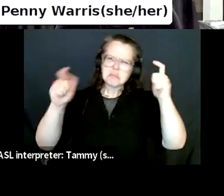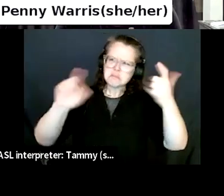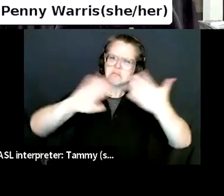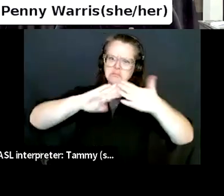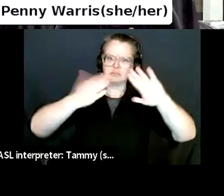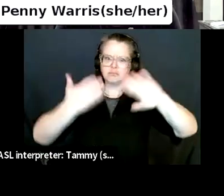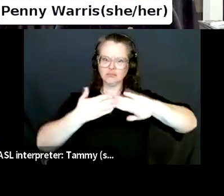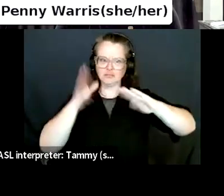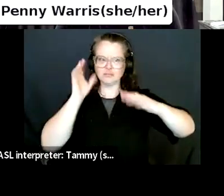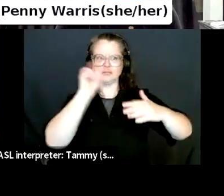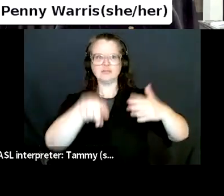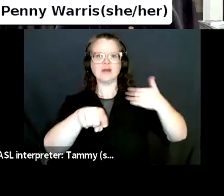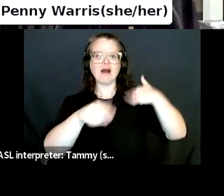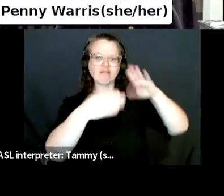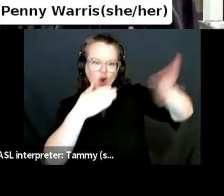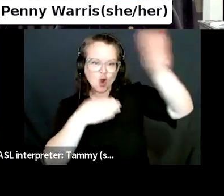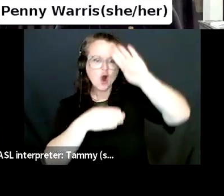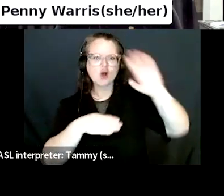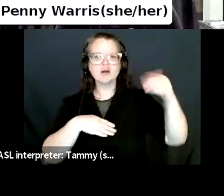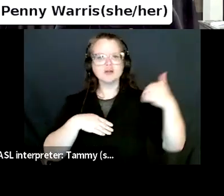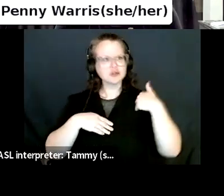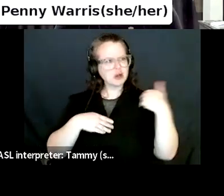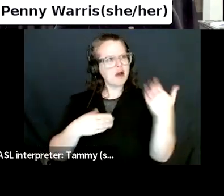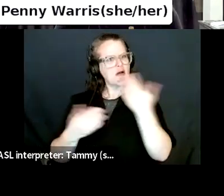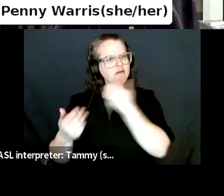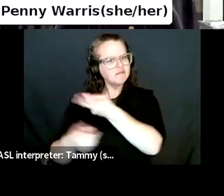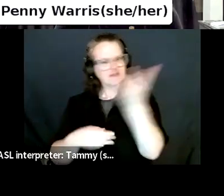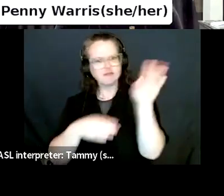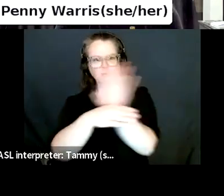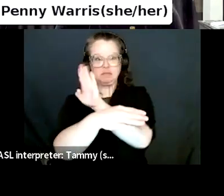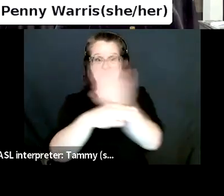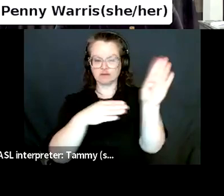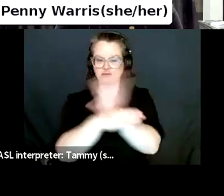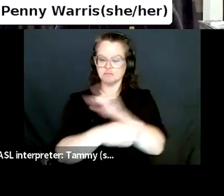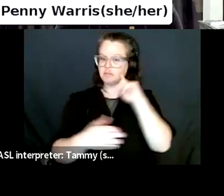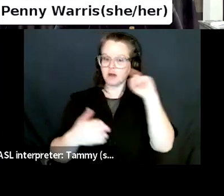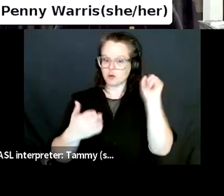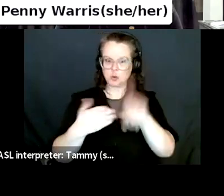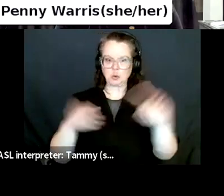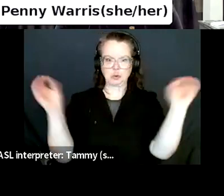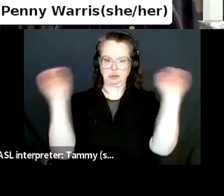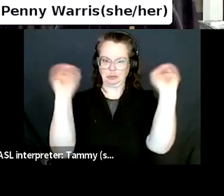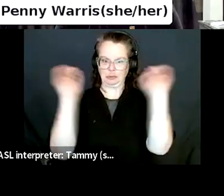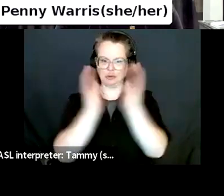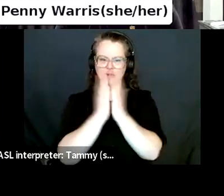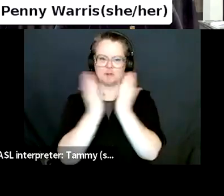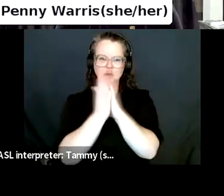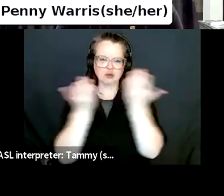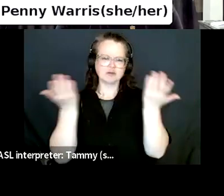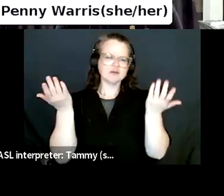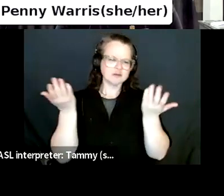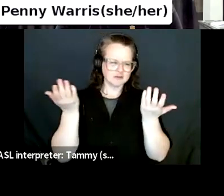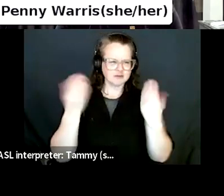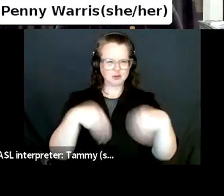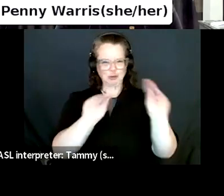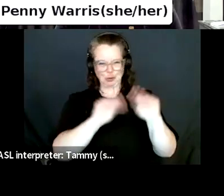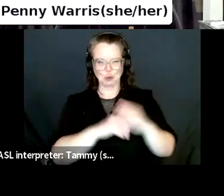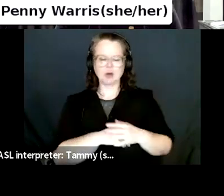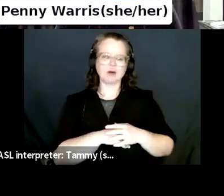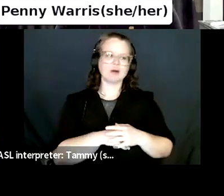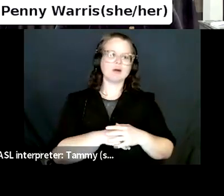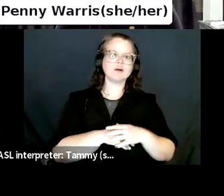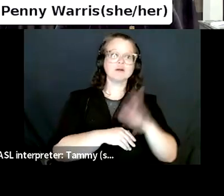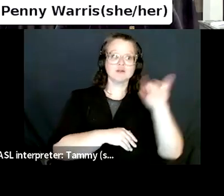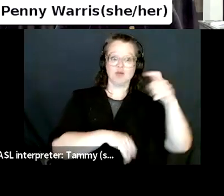independent bookstore. So for us, when we opened, the university was closed, the college was